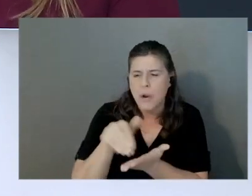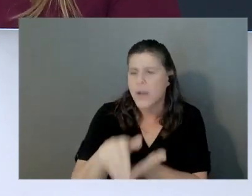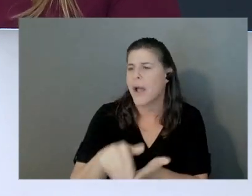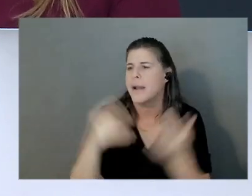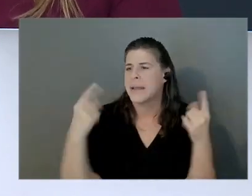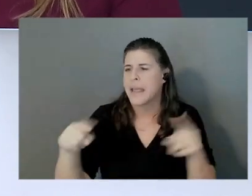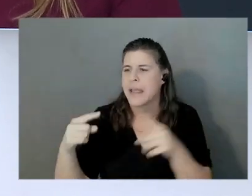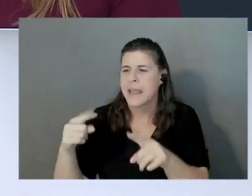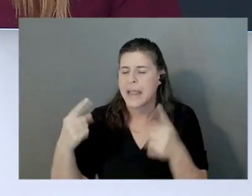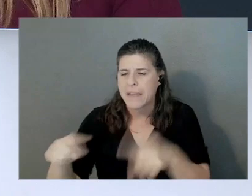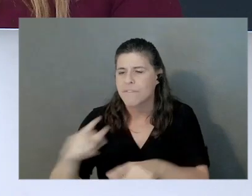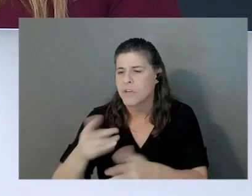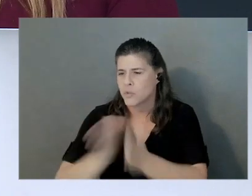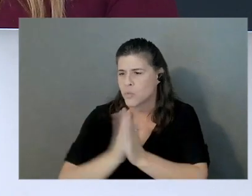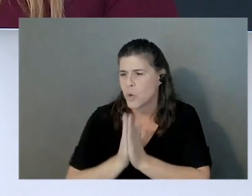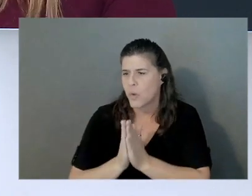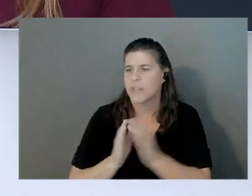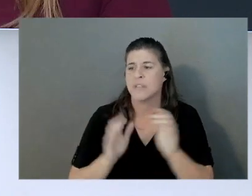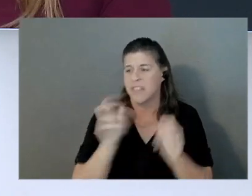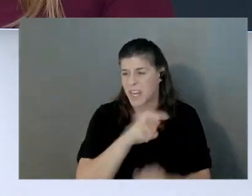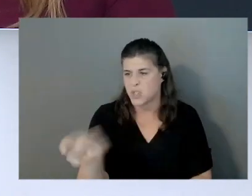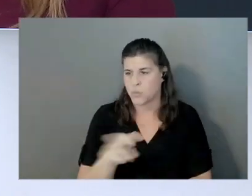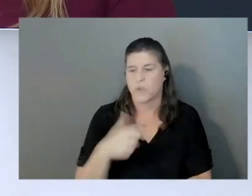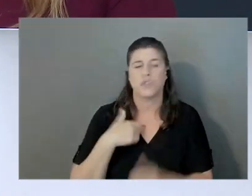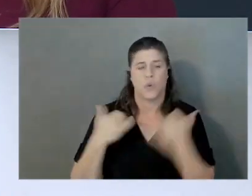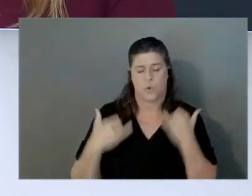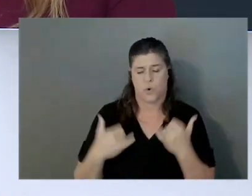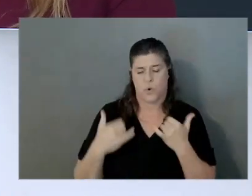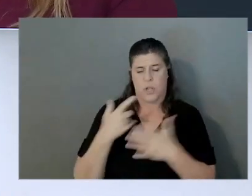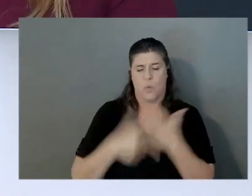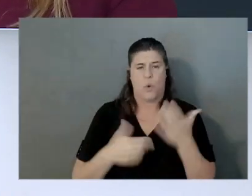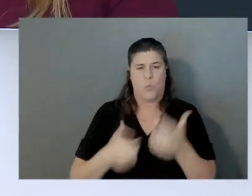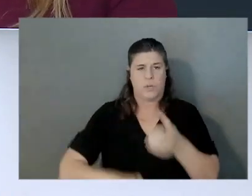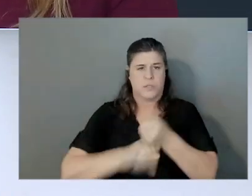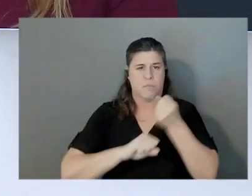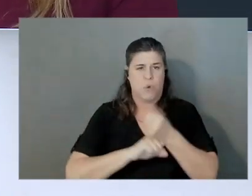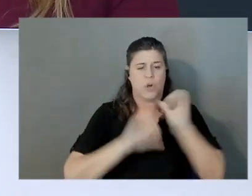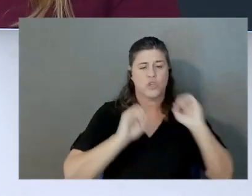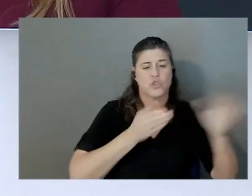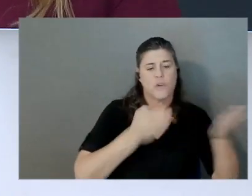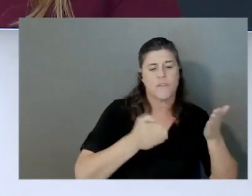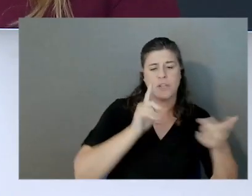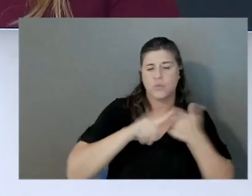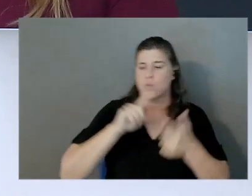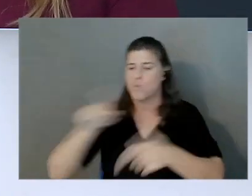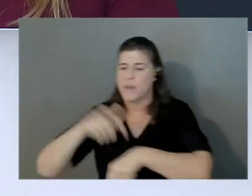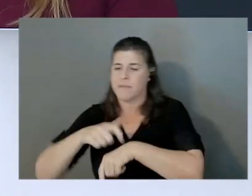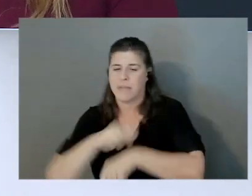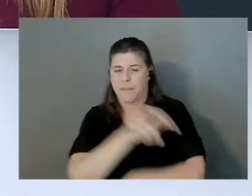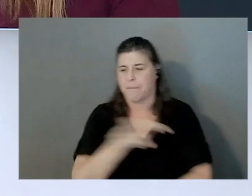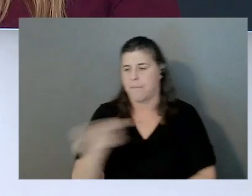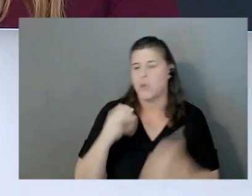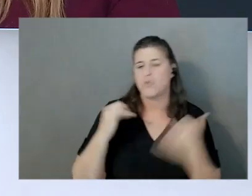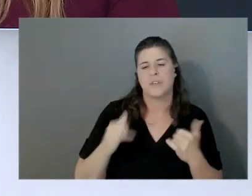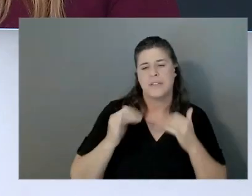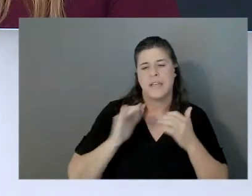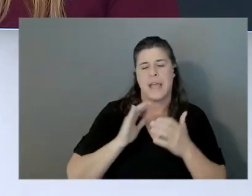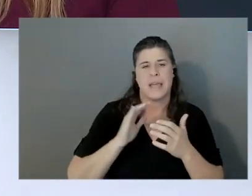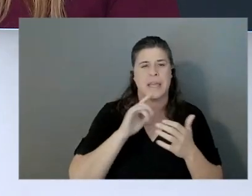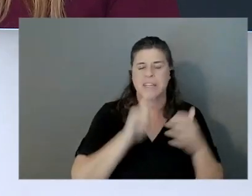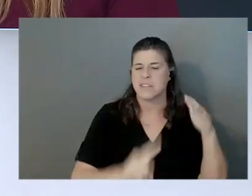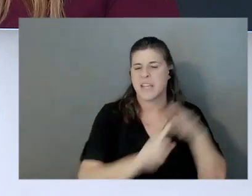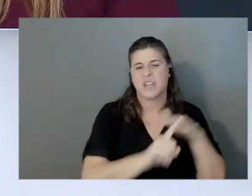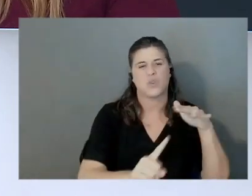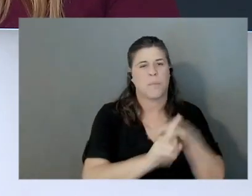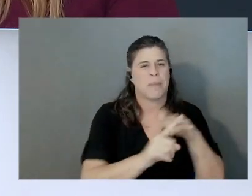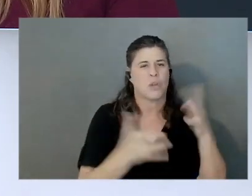currently in preview, what we are supporting is switching from serverless to real-time. So let's say today your traffic is intermittent and you want to have like